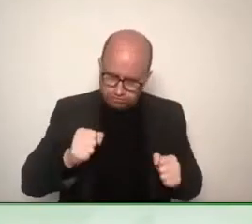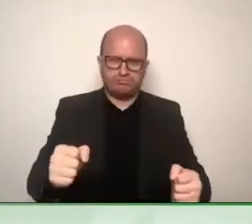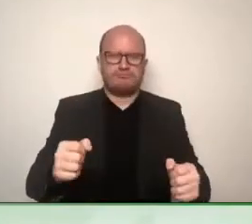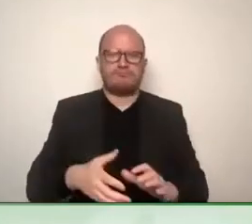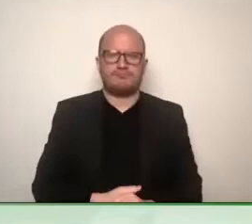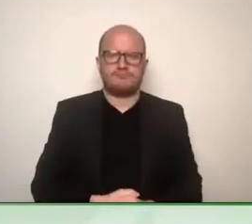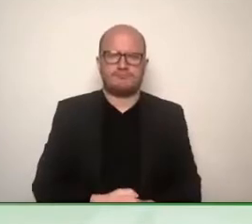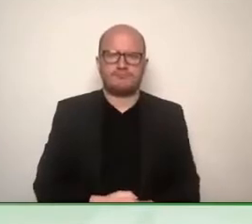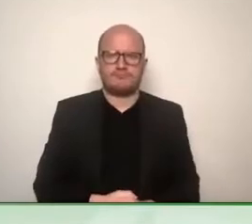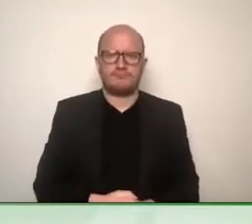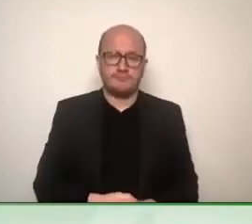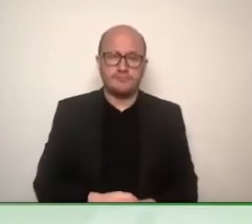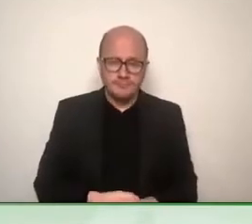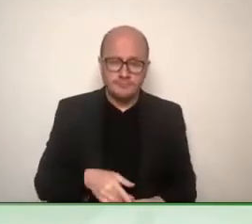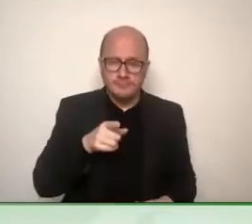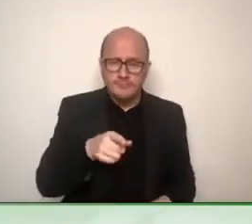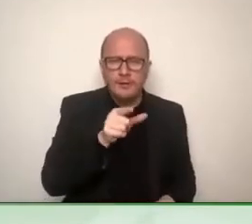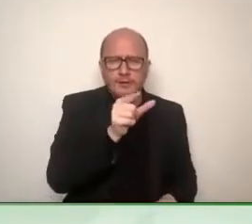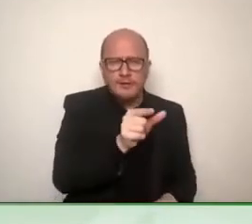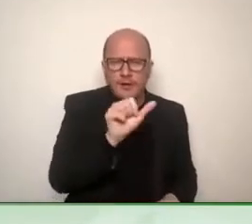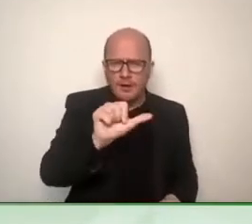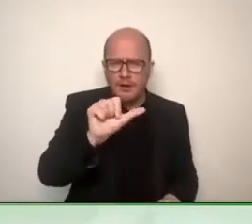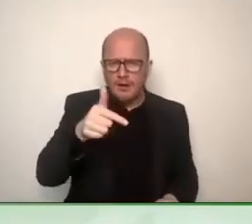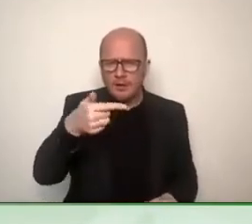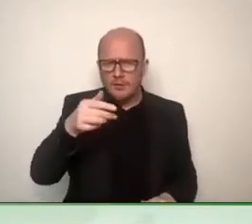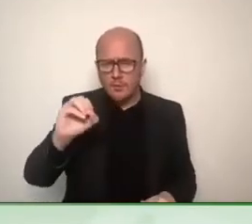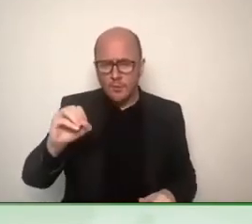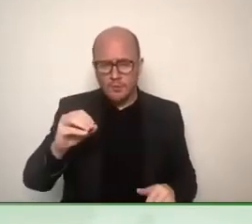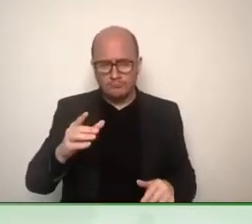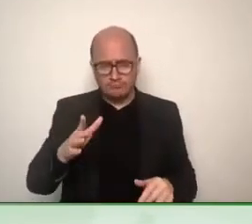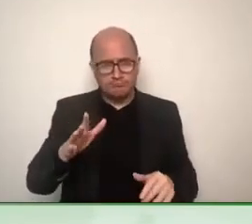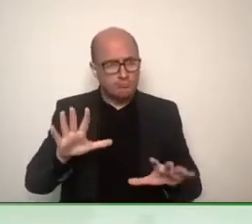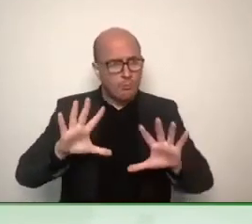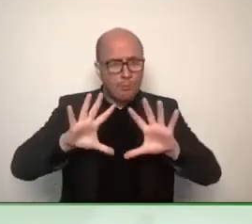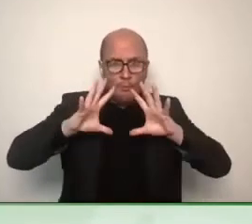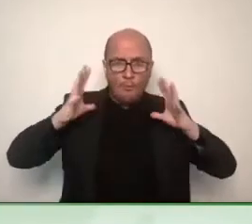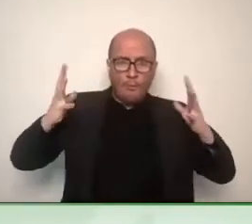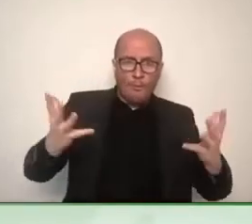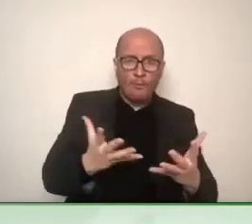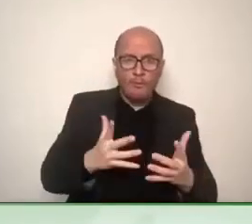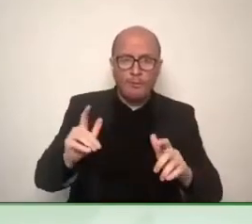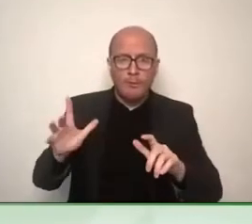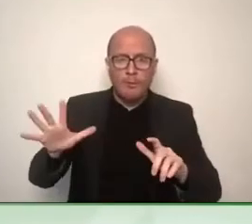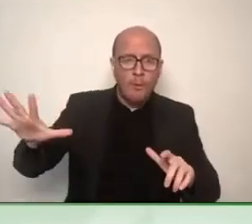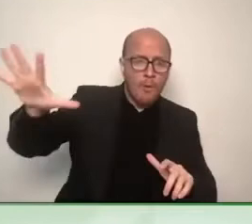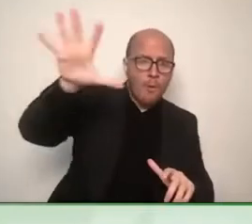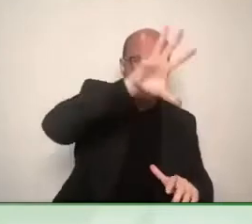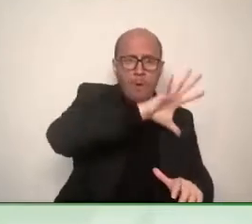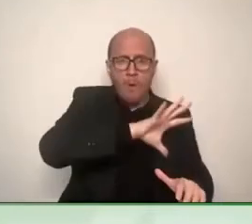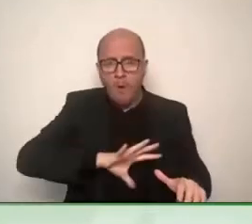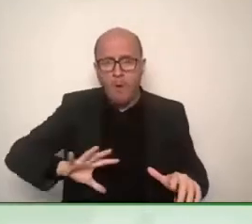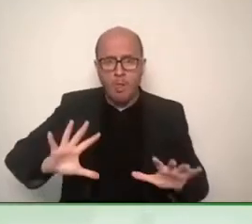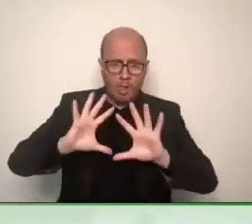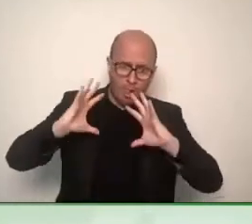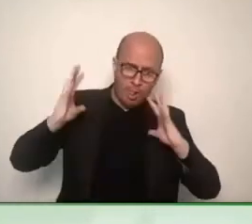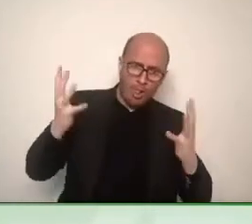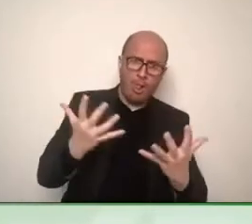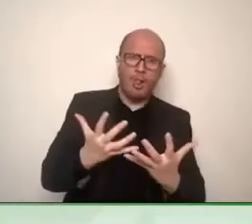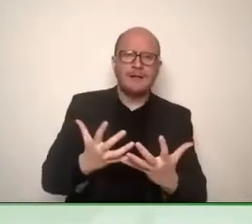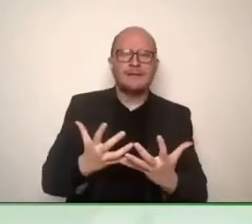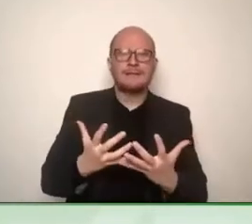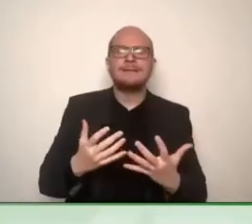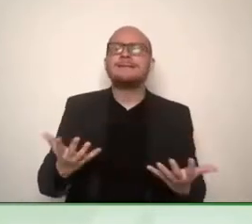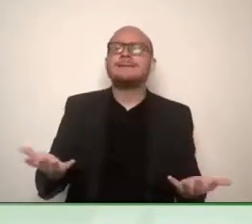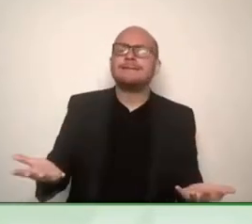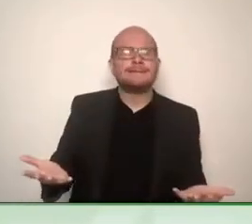associations from all world regions? Unfortunately, not the whole world for two reasons. In some parts of the world, there are no